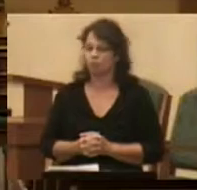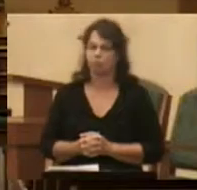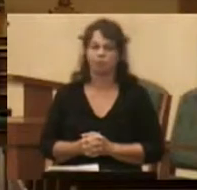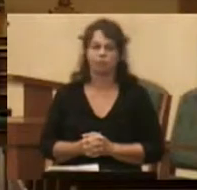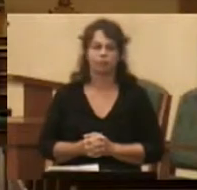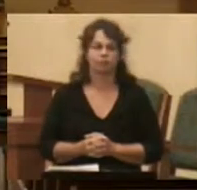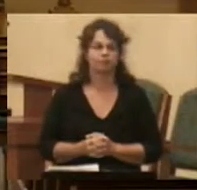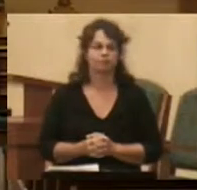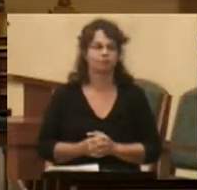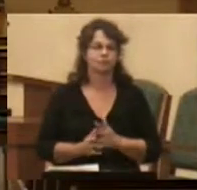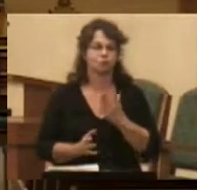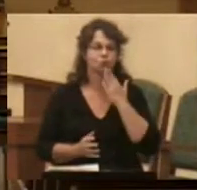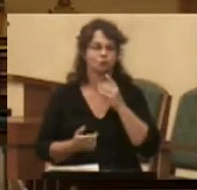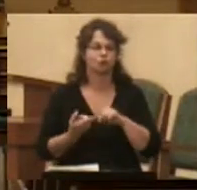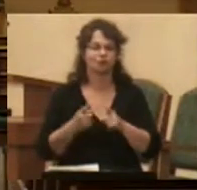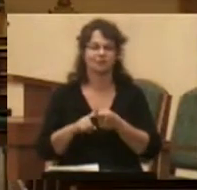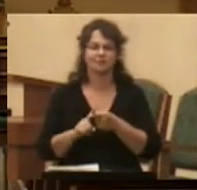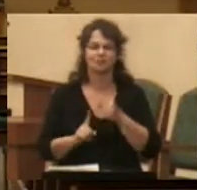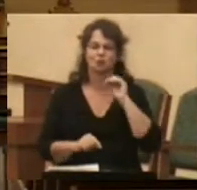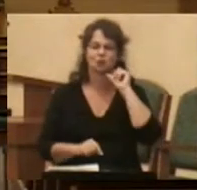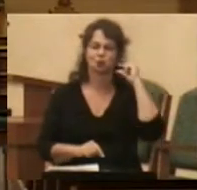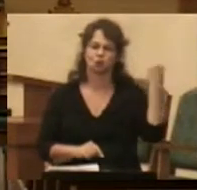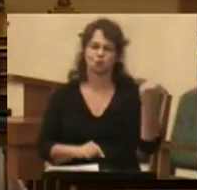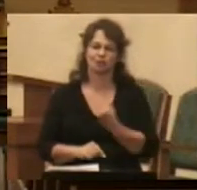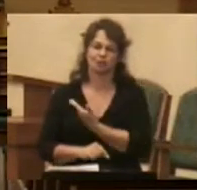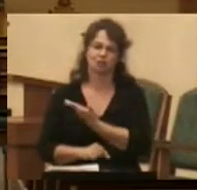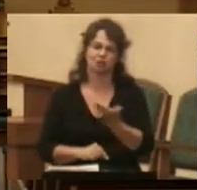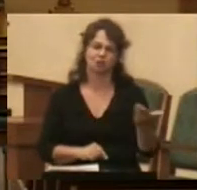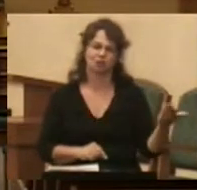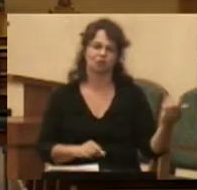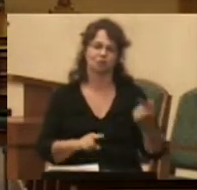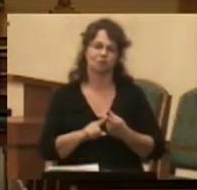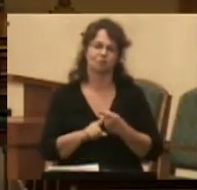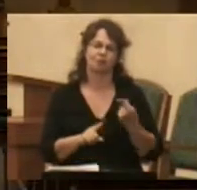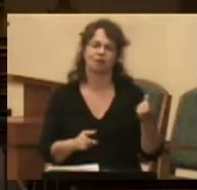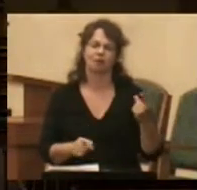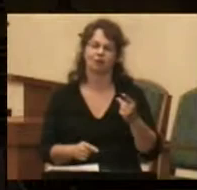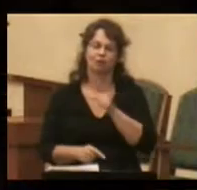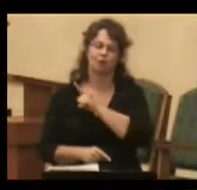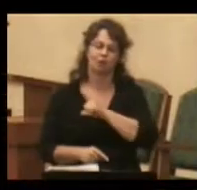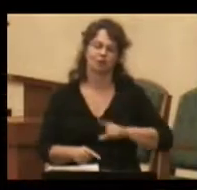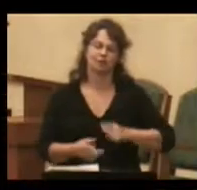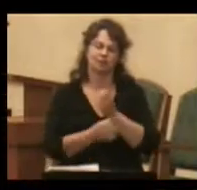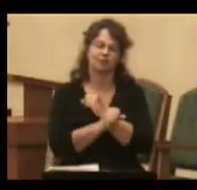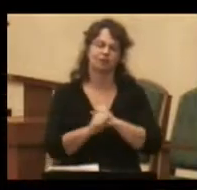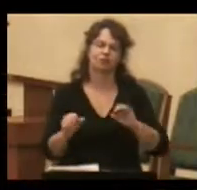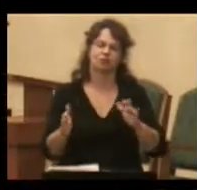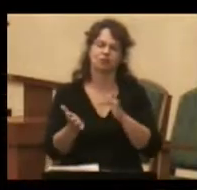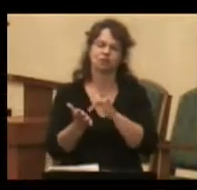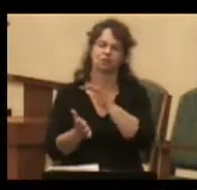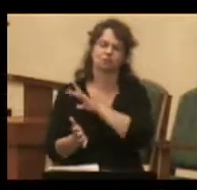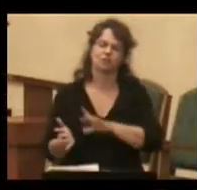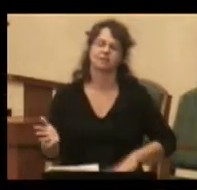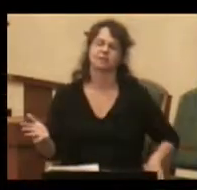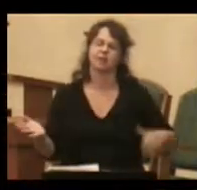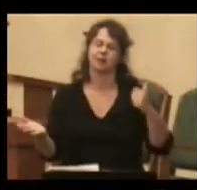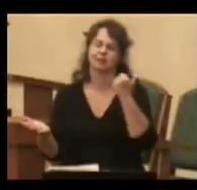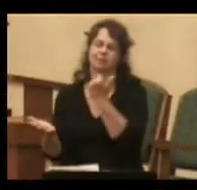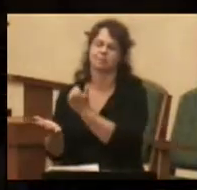Dear friends in Christ, grace to you and peace from God our Father and our Lord and Savior, Jesus the Christ. Amen.